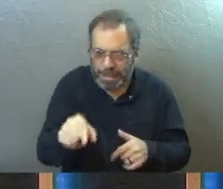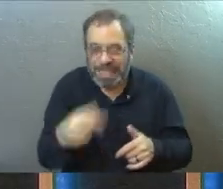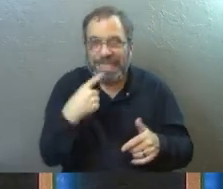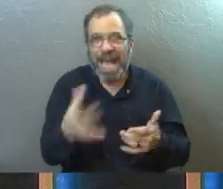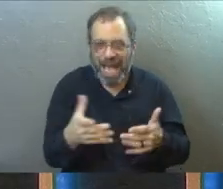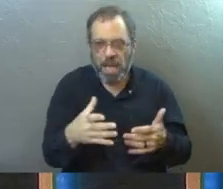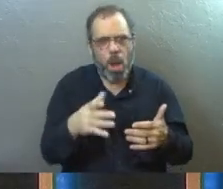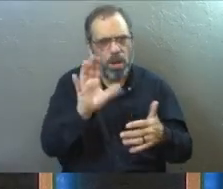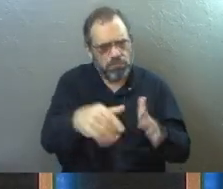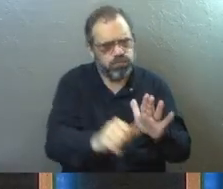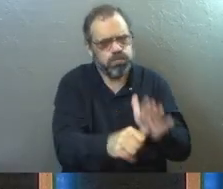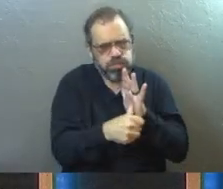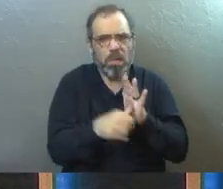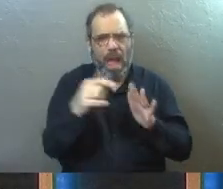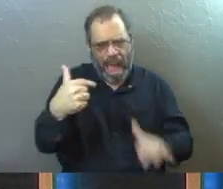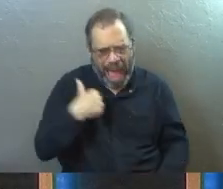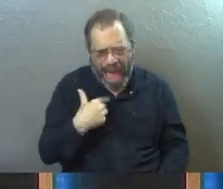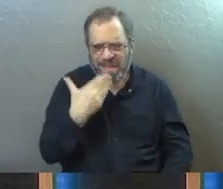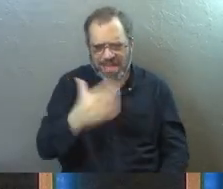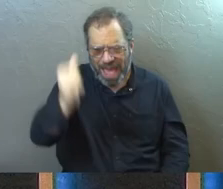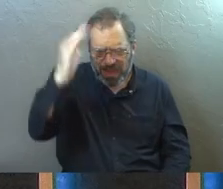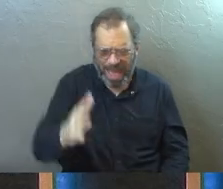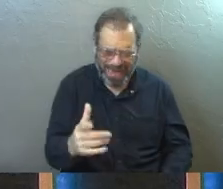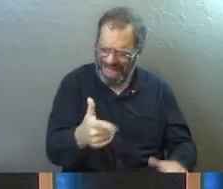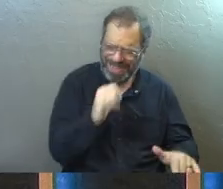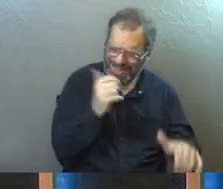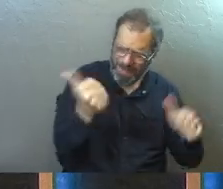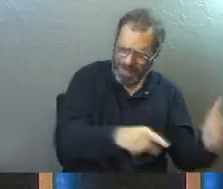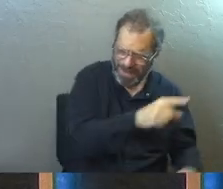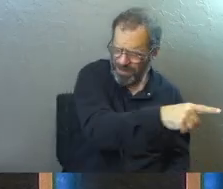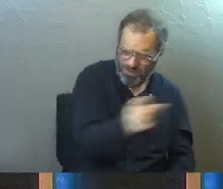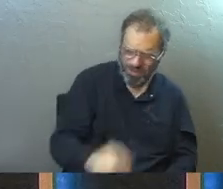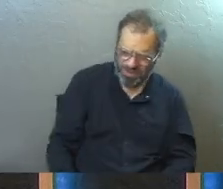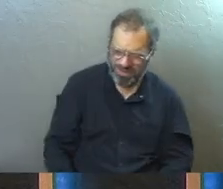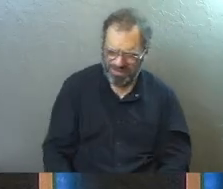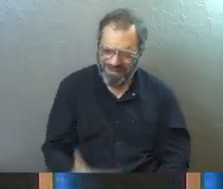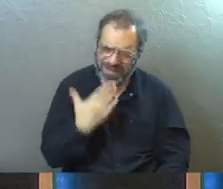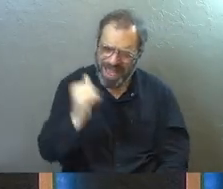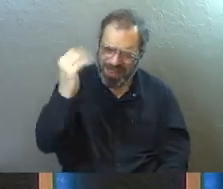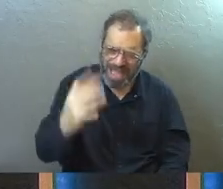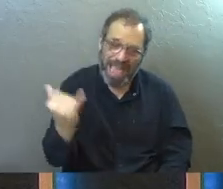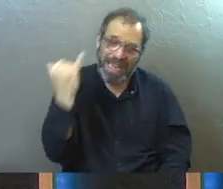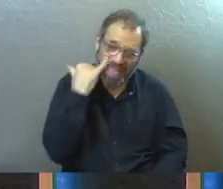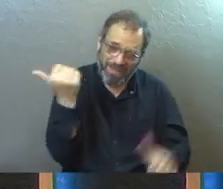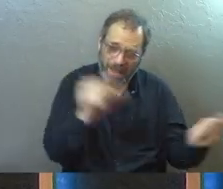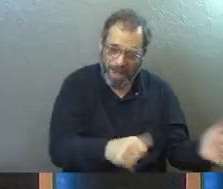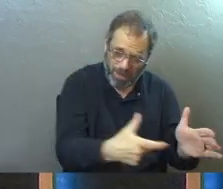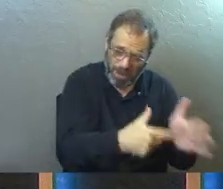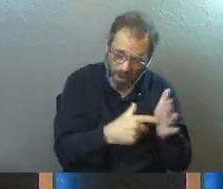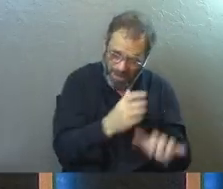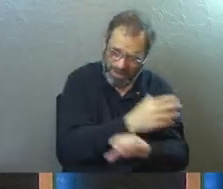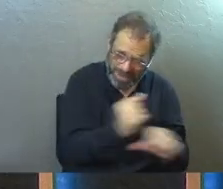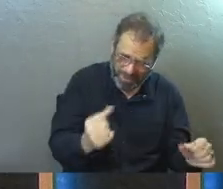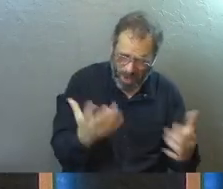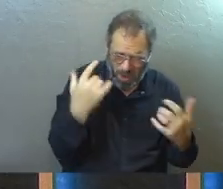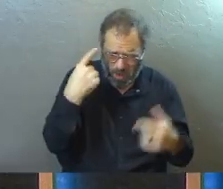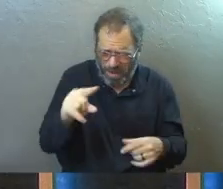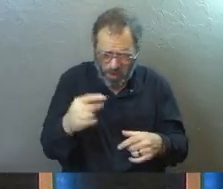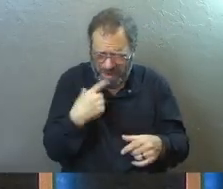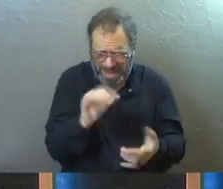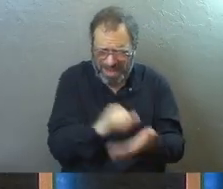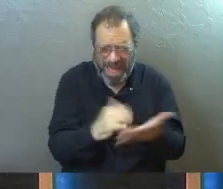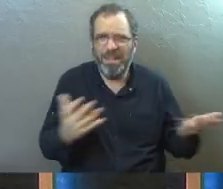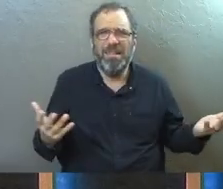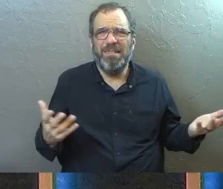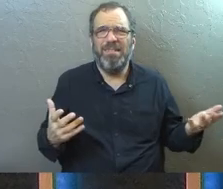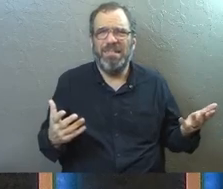to really drive his point home. He says, I thank God I did not baptize you. If baptism is required for salvation, why would he ever